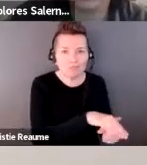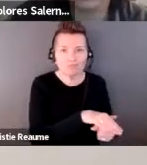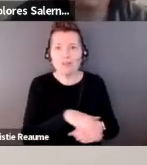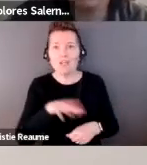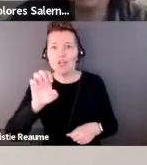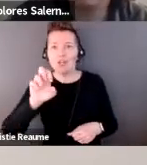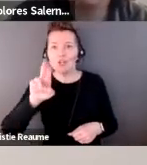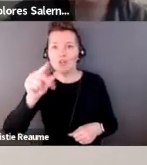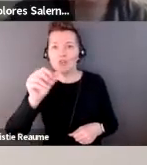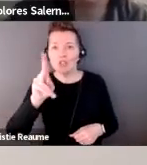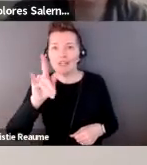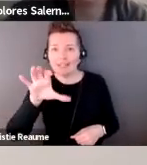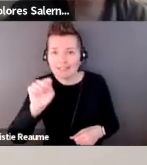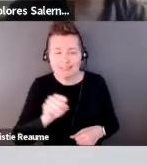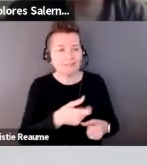Next slide please.